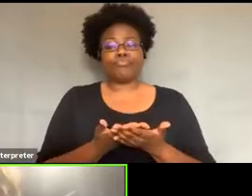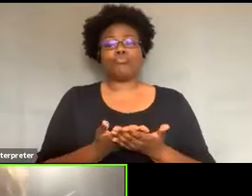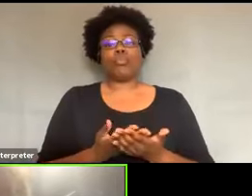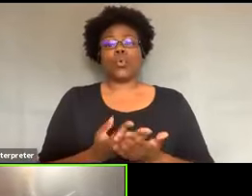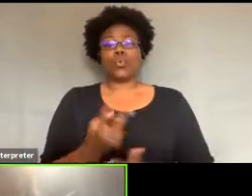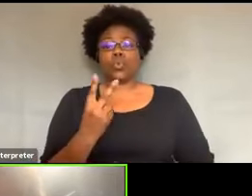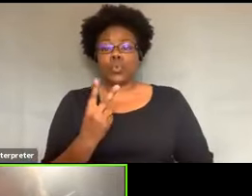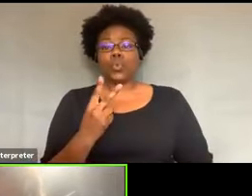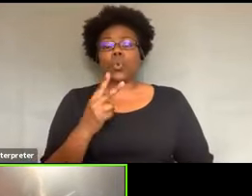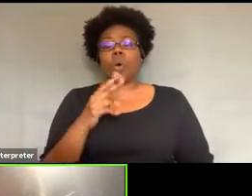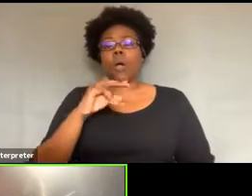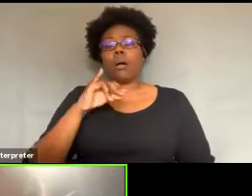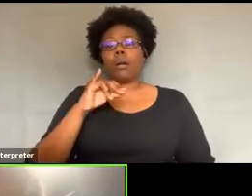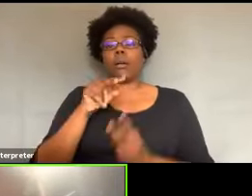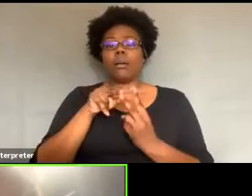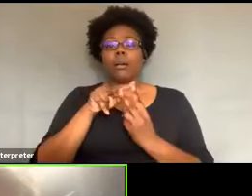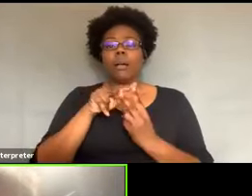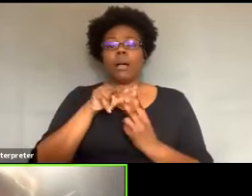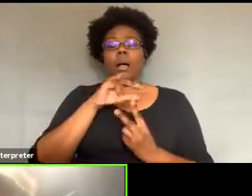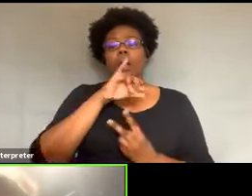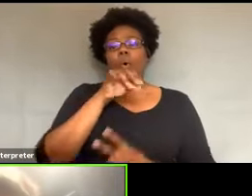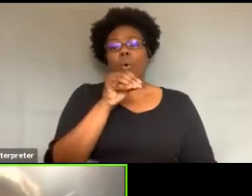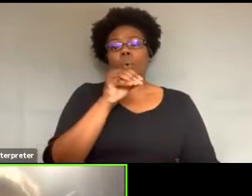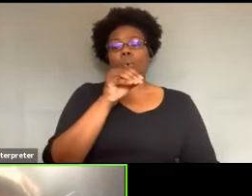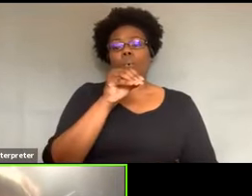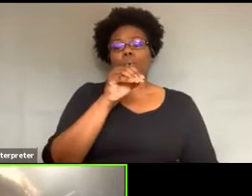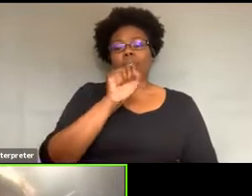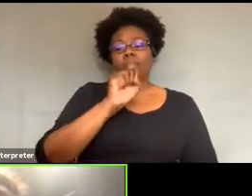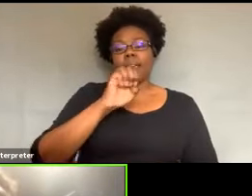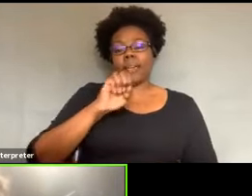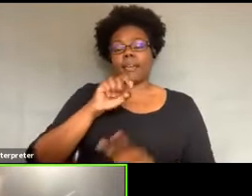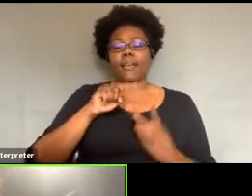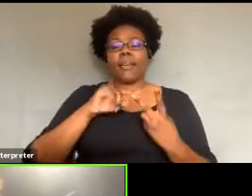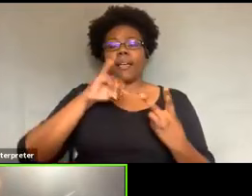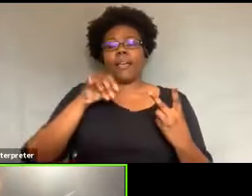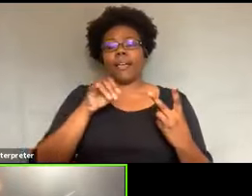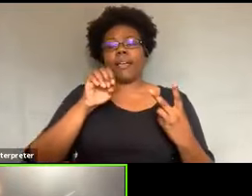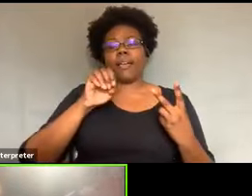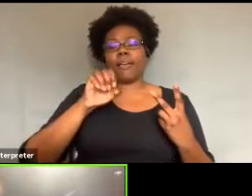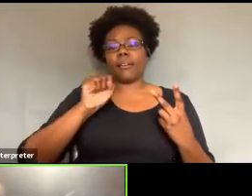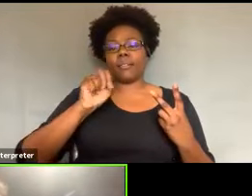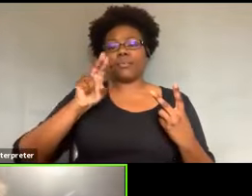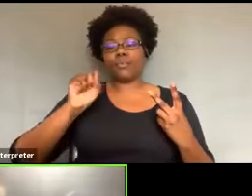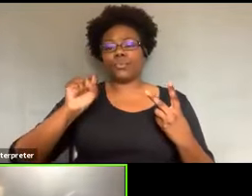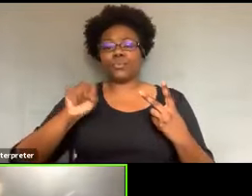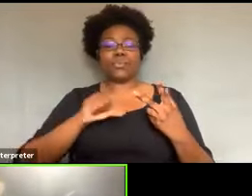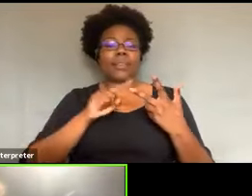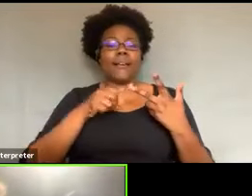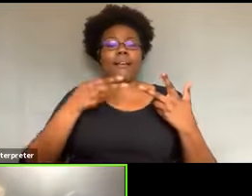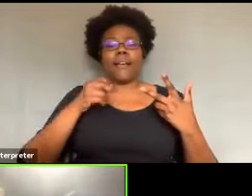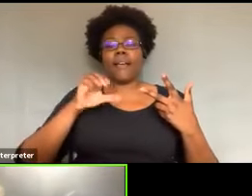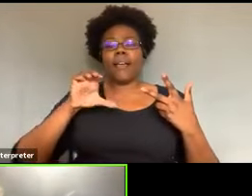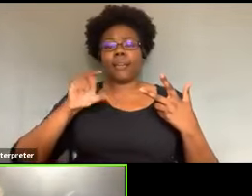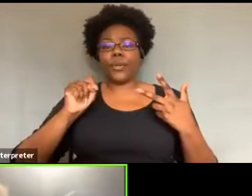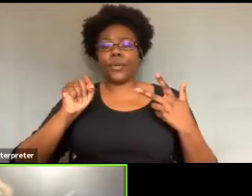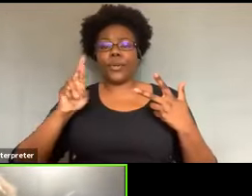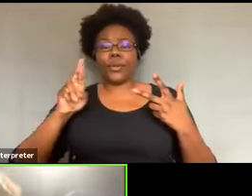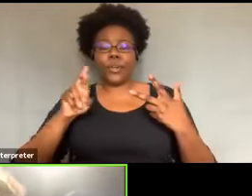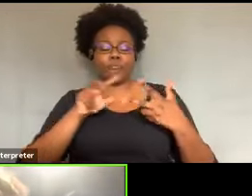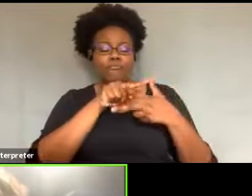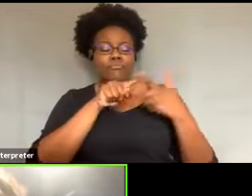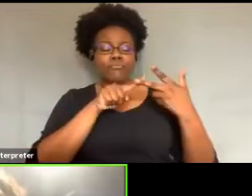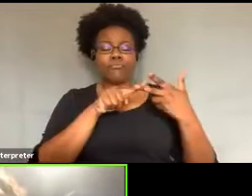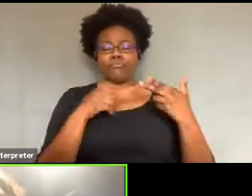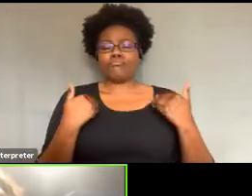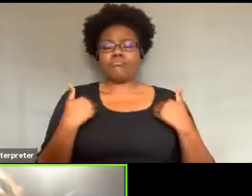Jesus, uh, Hector, and, uh, about maybe six little, little boys. They were really small, young boys. I mean,